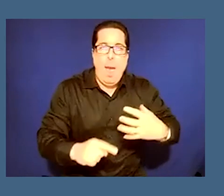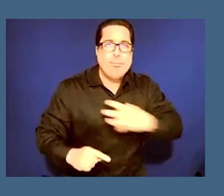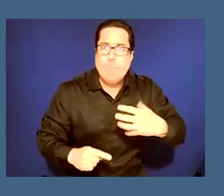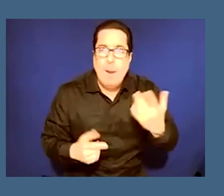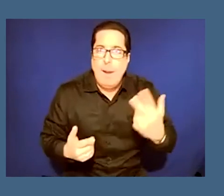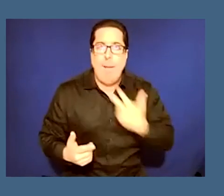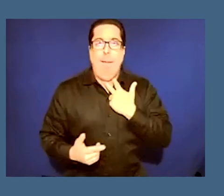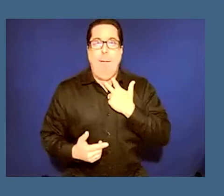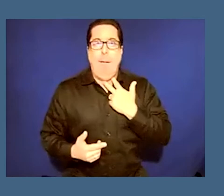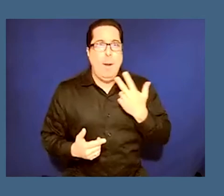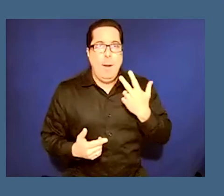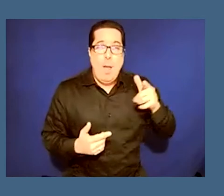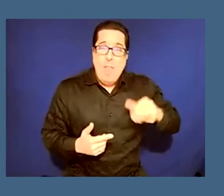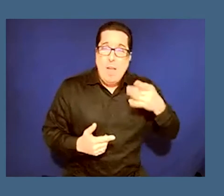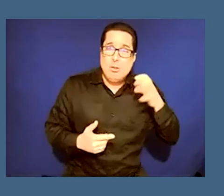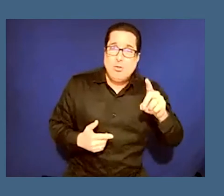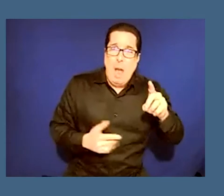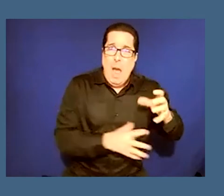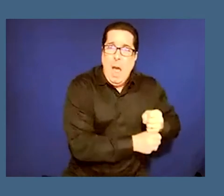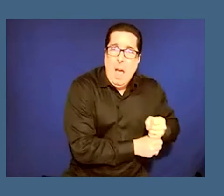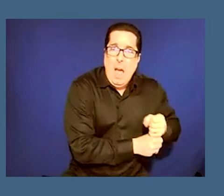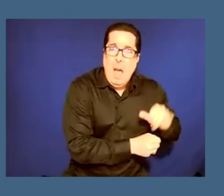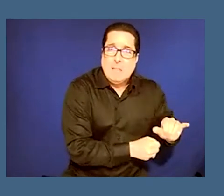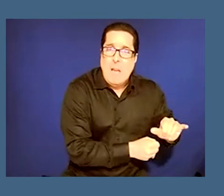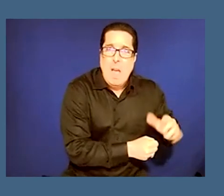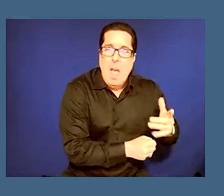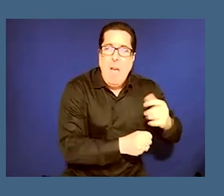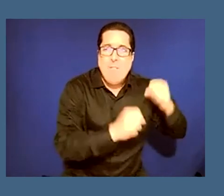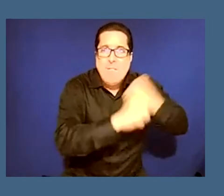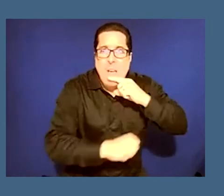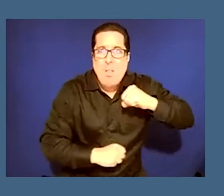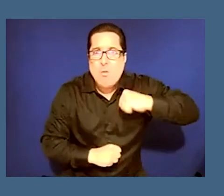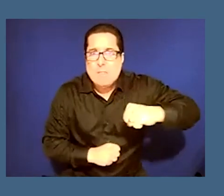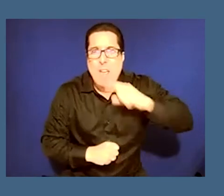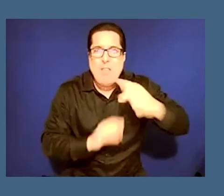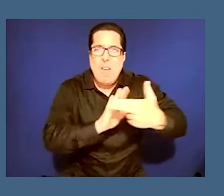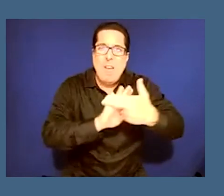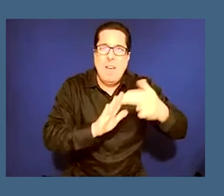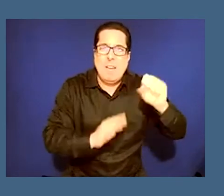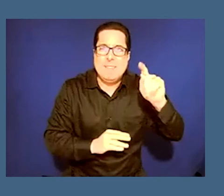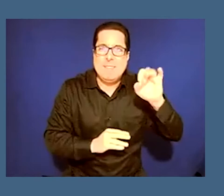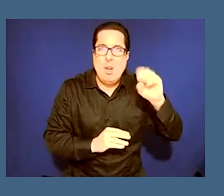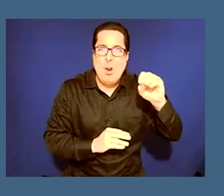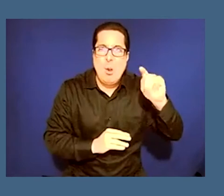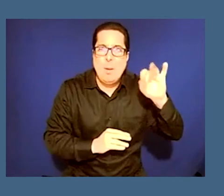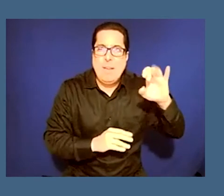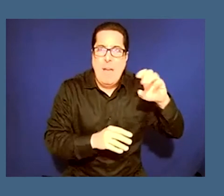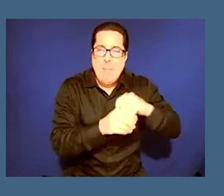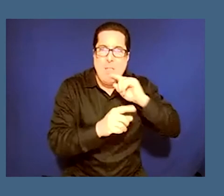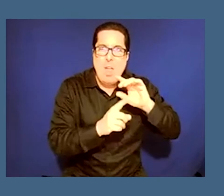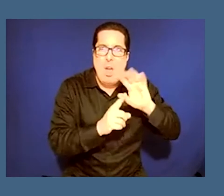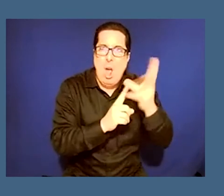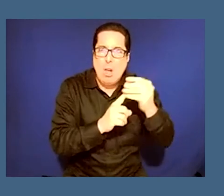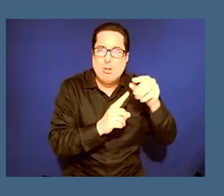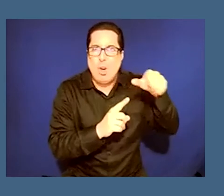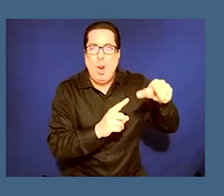and to fight and resist then what the stereotype is that is kind of bounded in the culture and that people